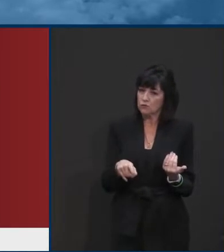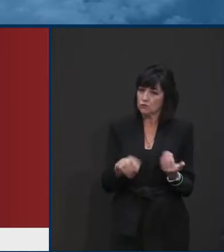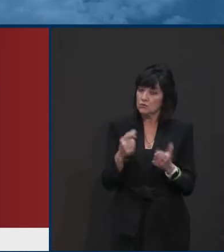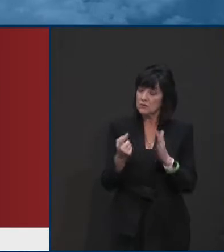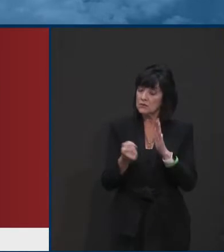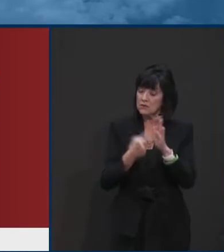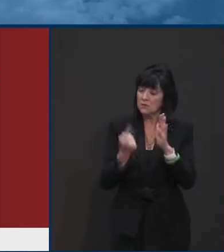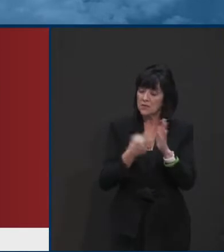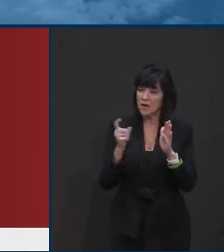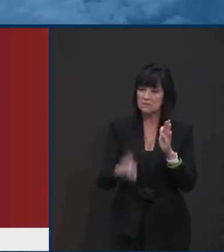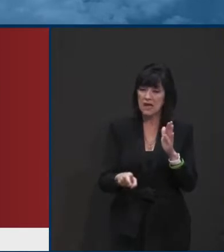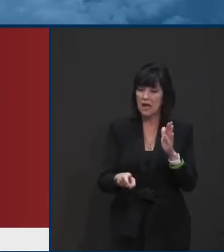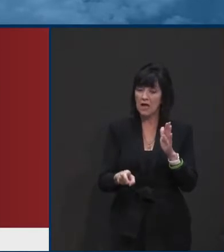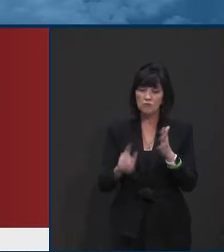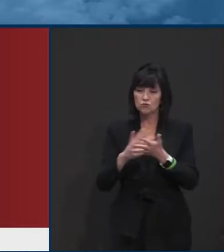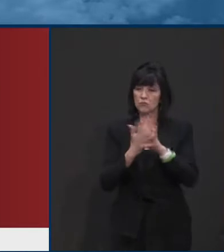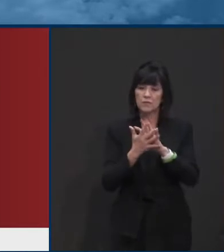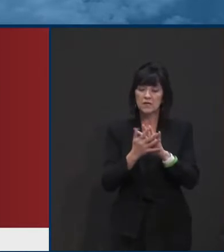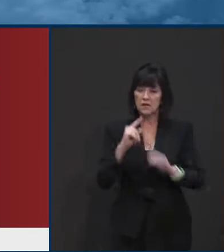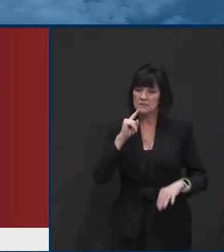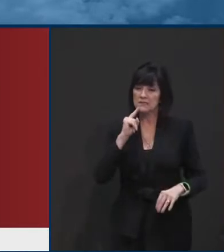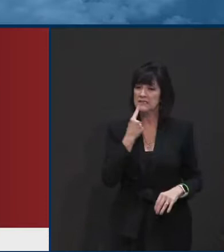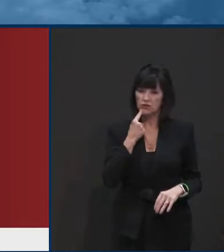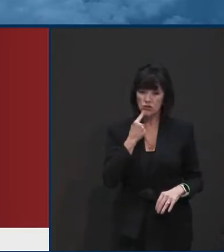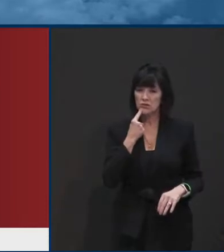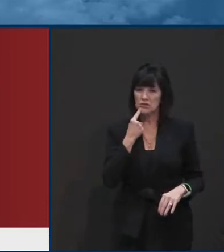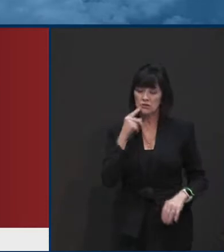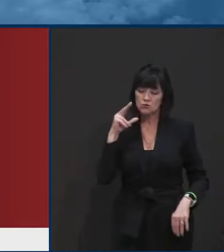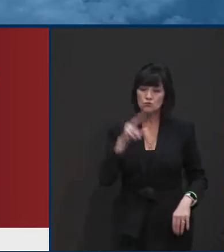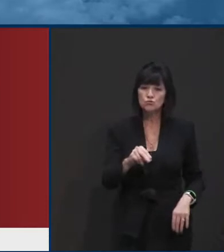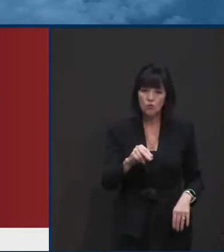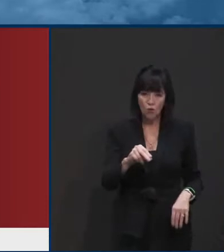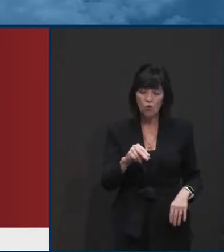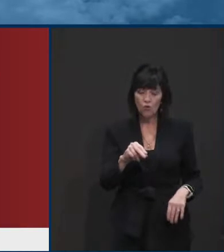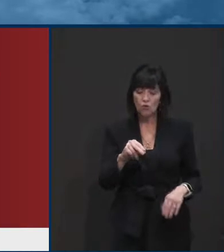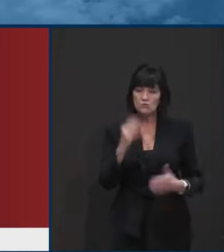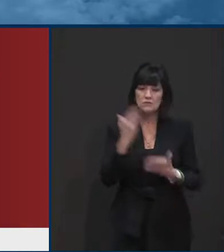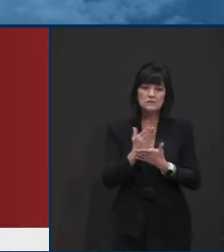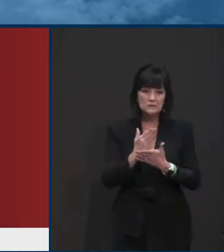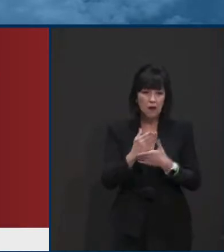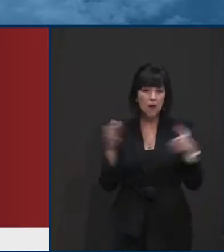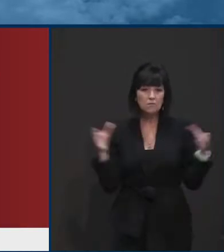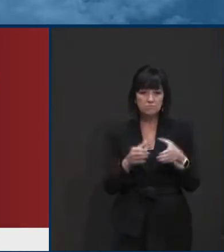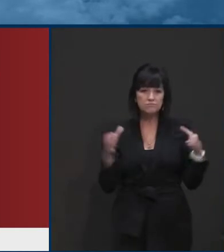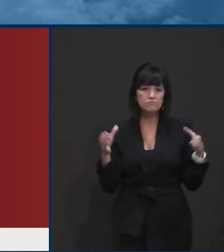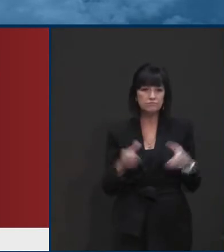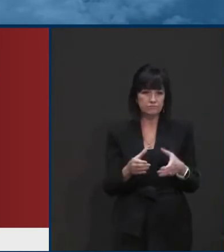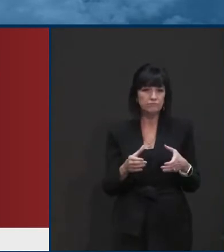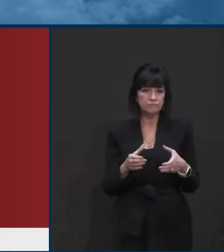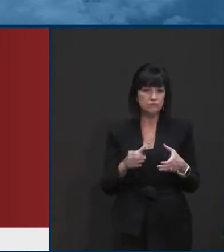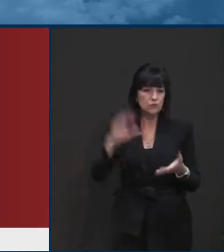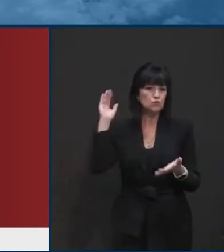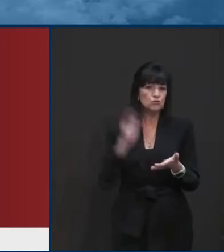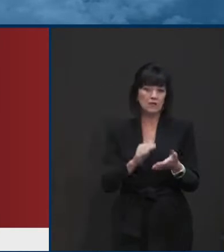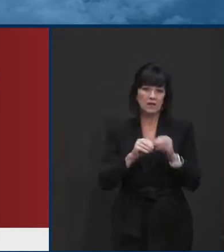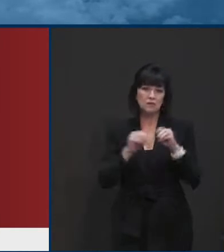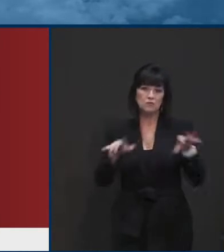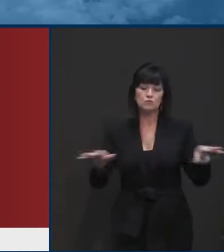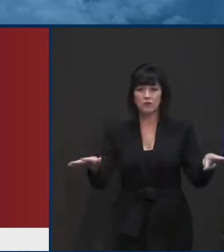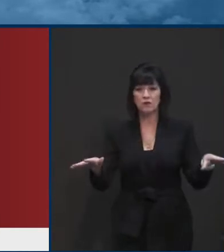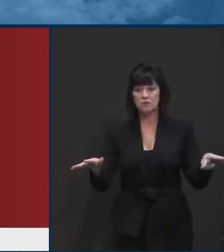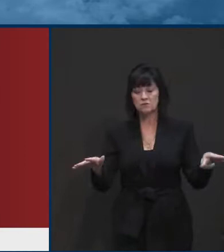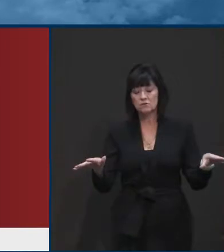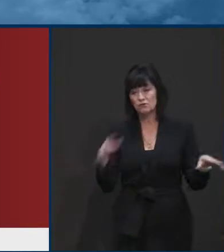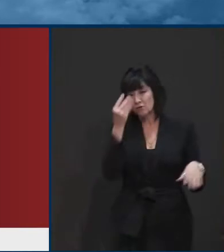to do that, to squash that spread. And to give you an idea of kind of where we are today,